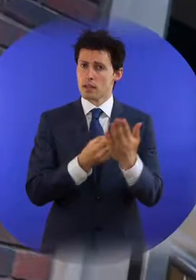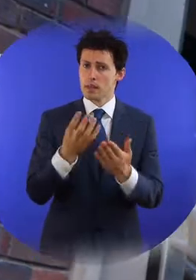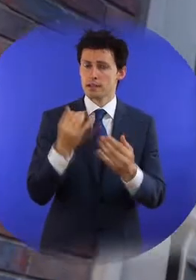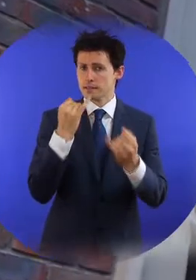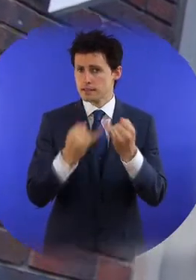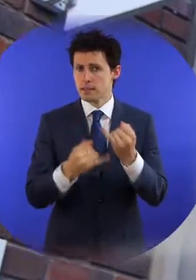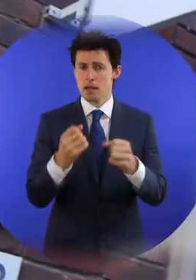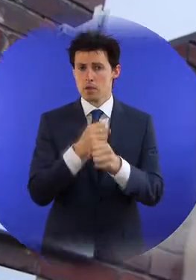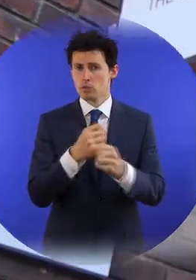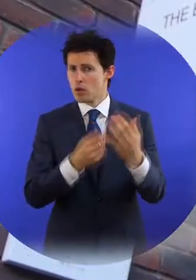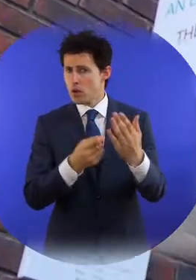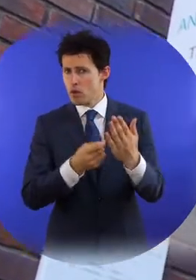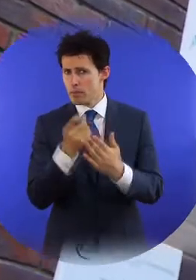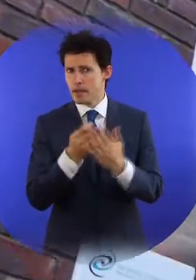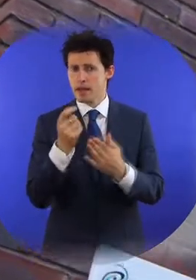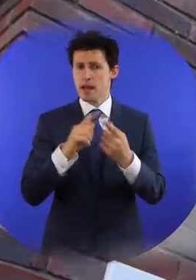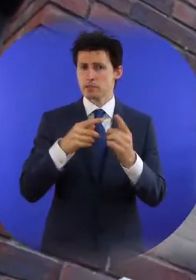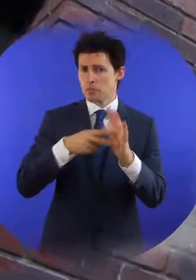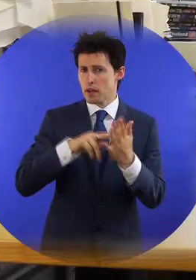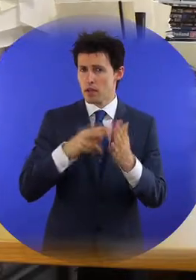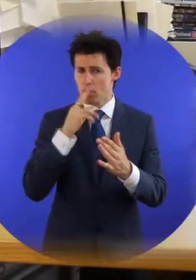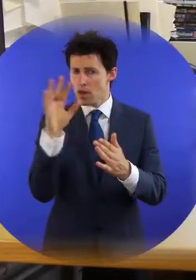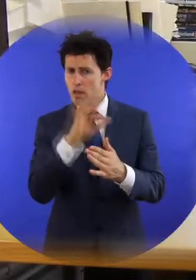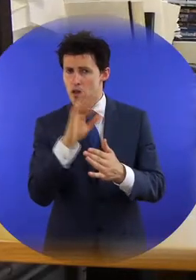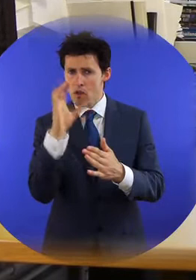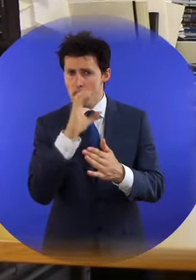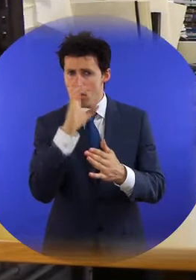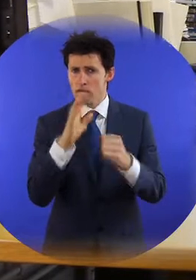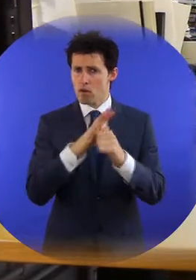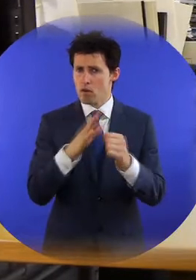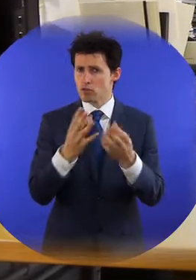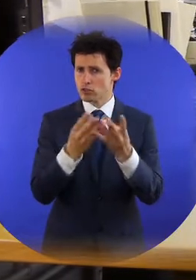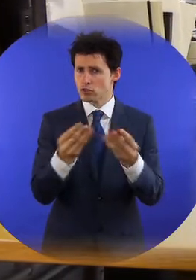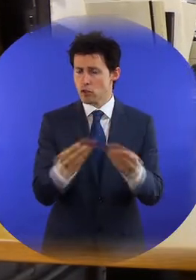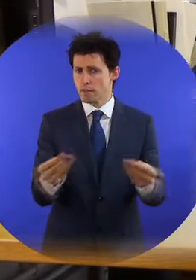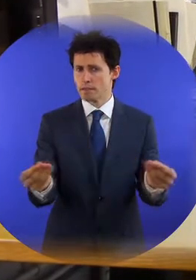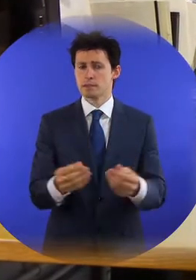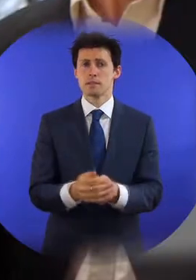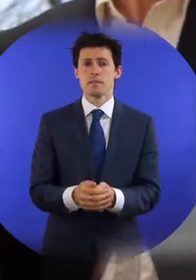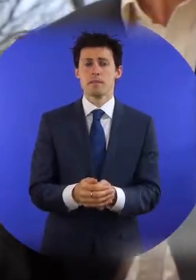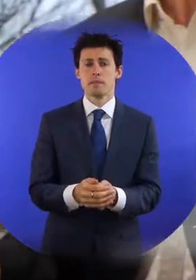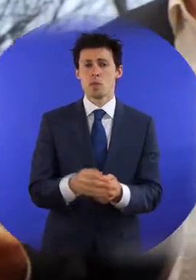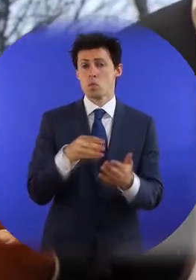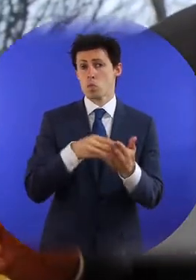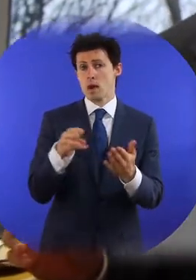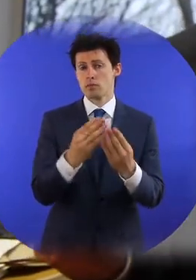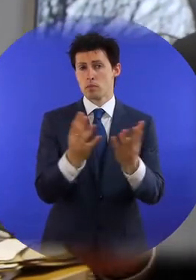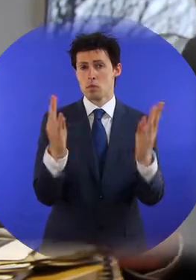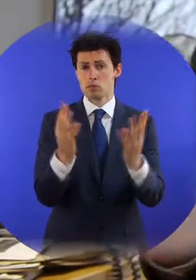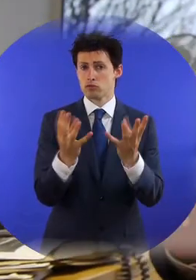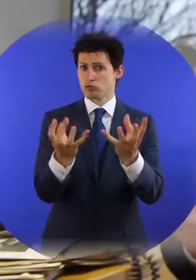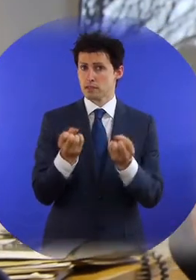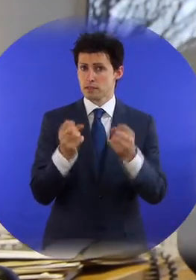bringing a complaint under the Equal Status Acts, the complainant must first write to the respondent within two months of the alleged incident,